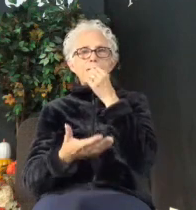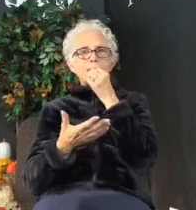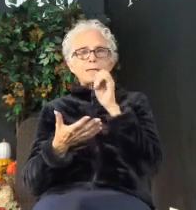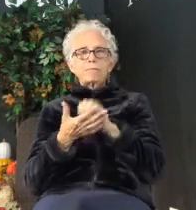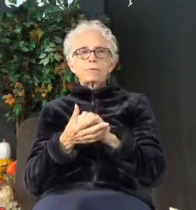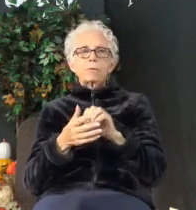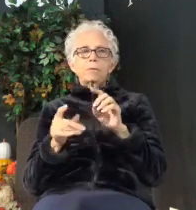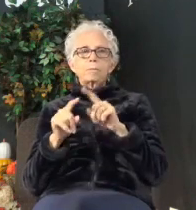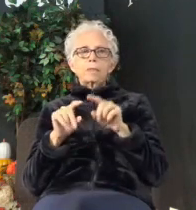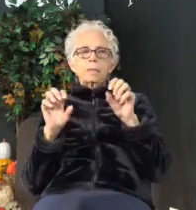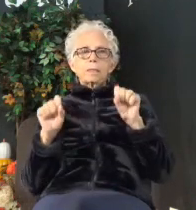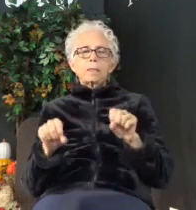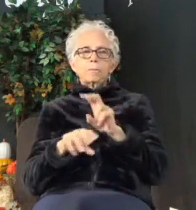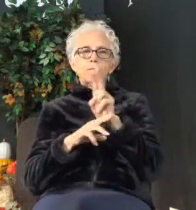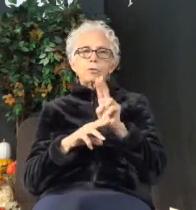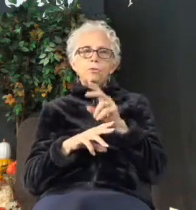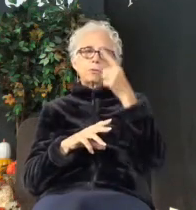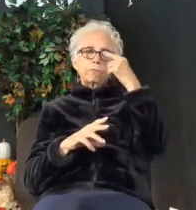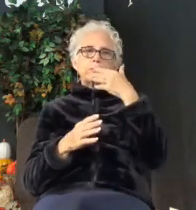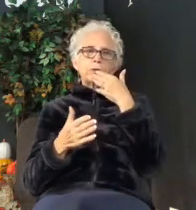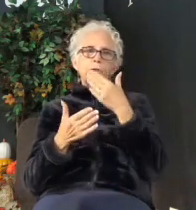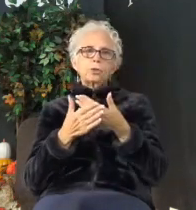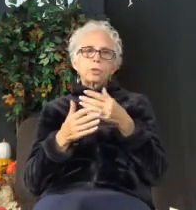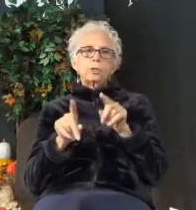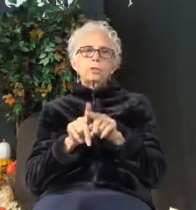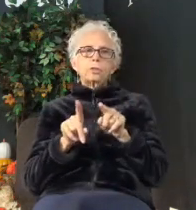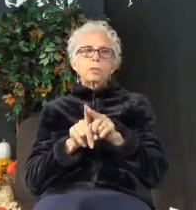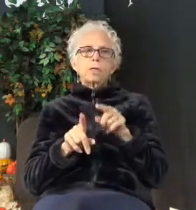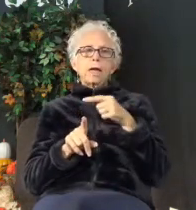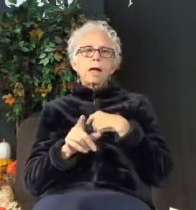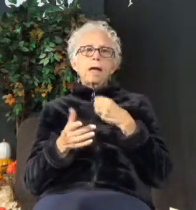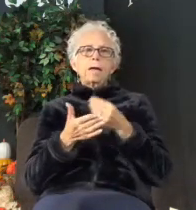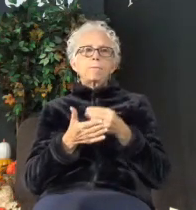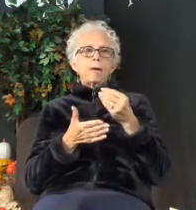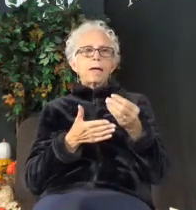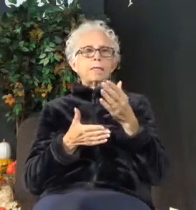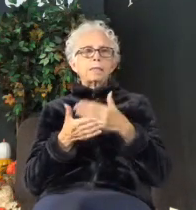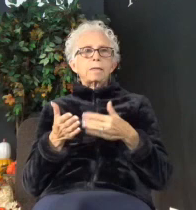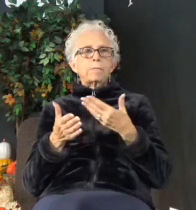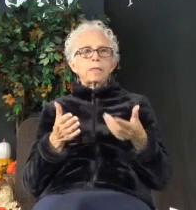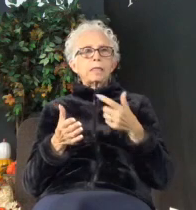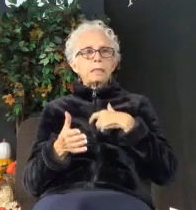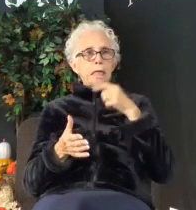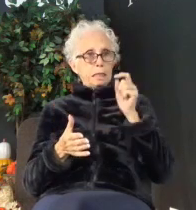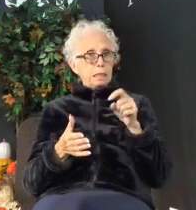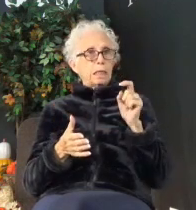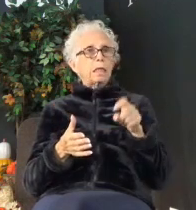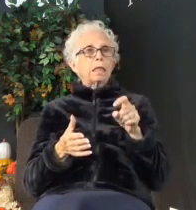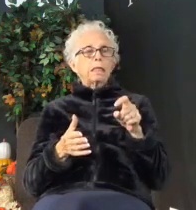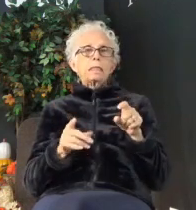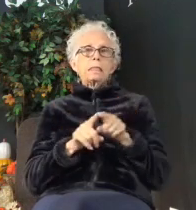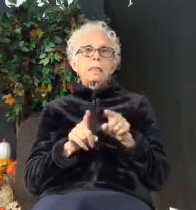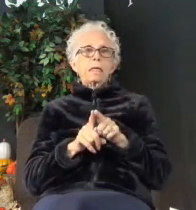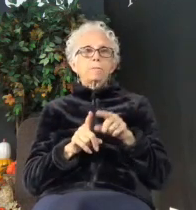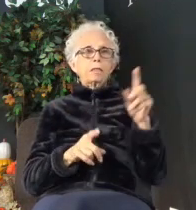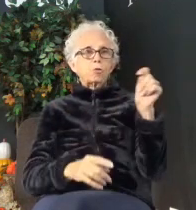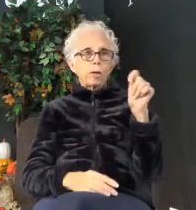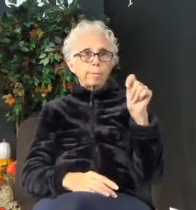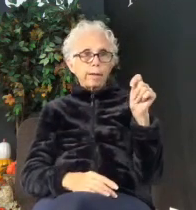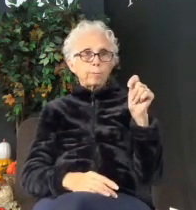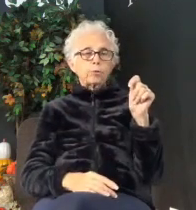can be used for good, too. I actually buy some things that I need on Amazon, like toilet paper,